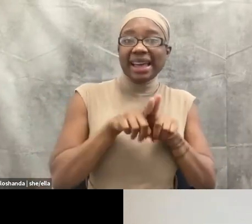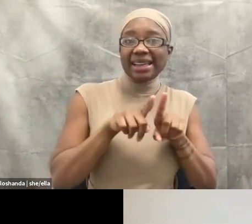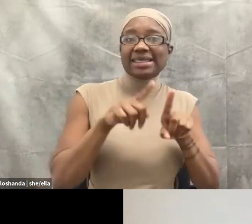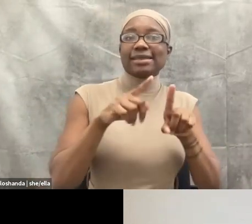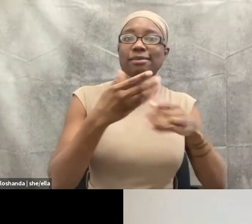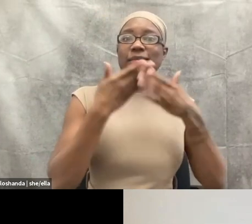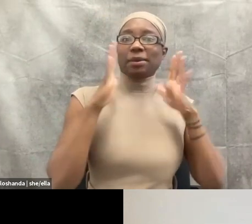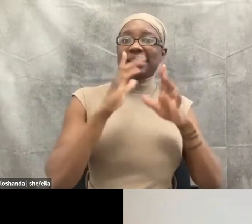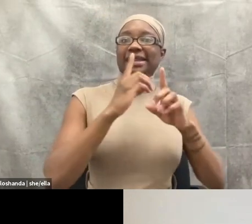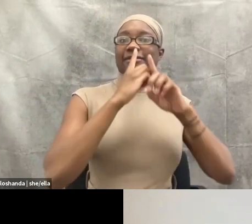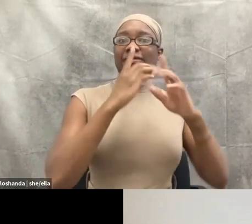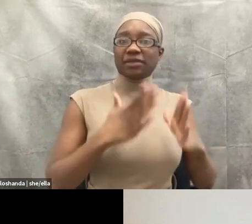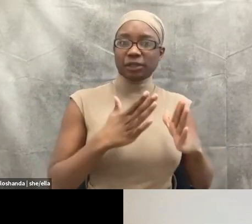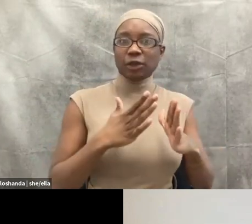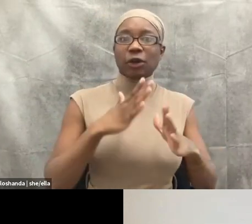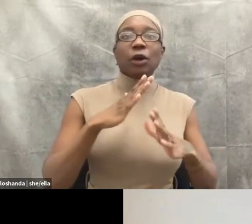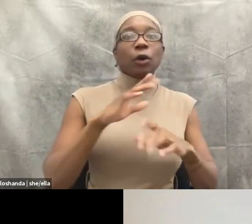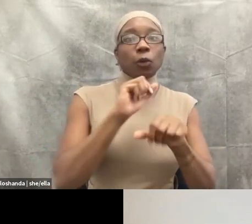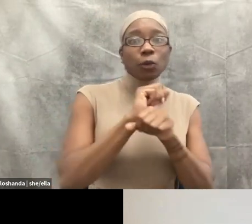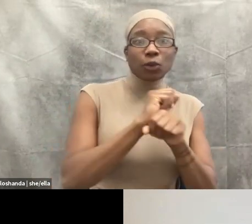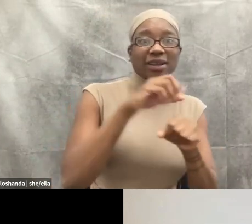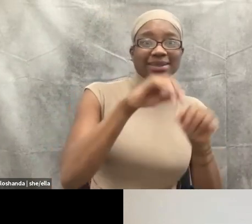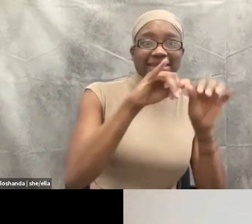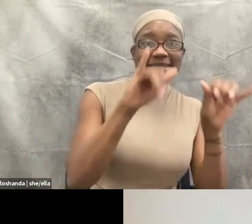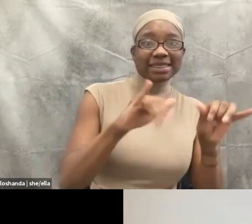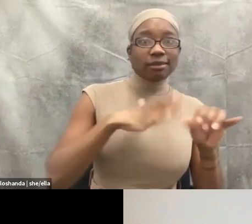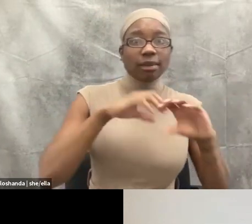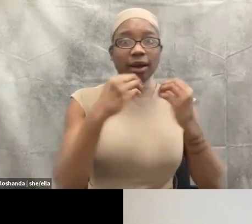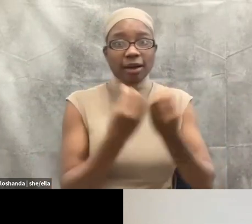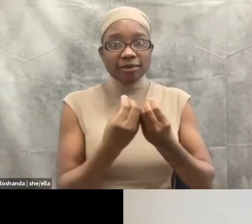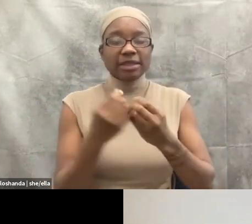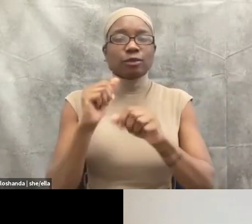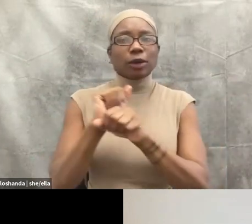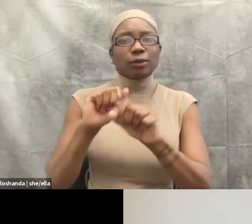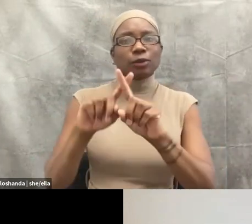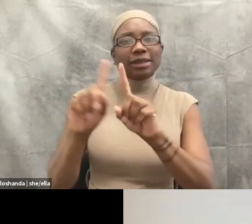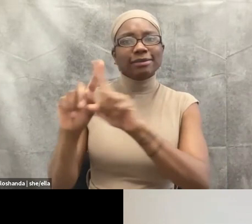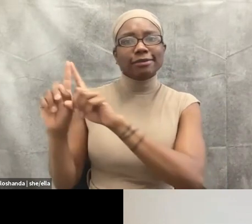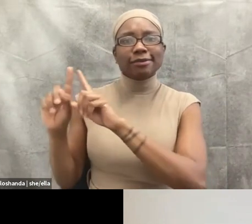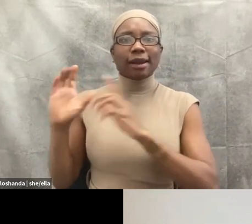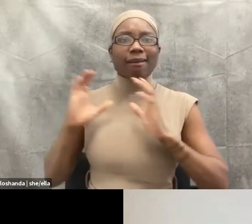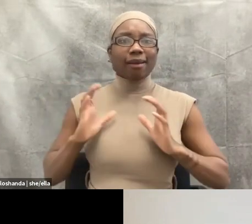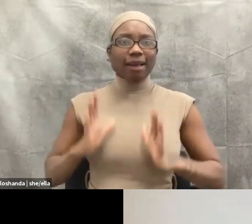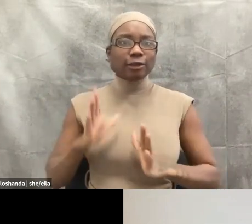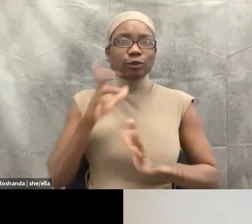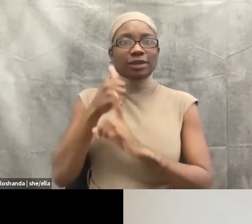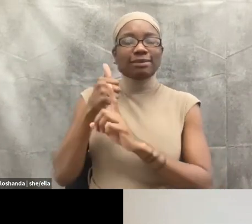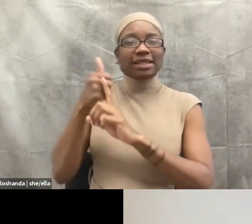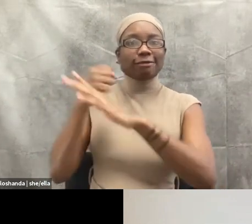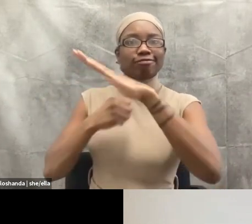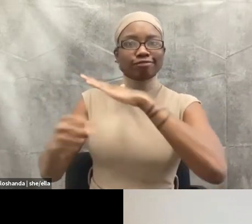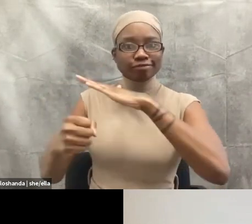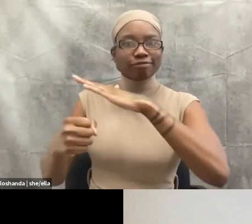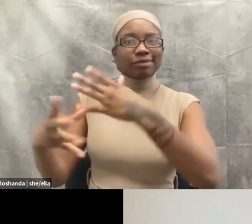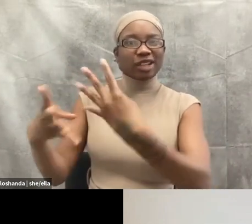who are no longer incarcerated, but have a huge say in, or who I think should have a huge say in